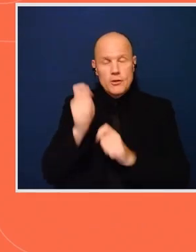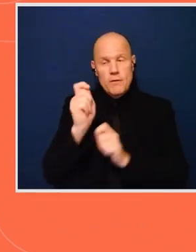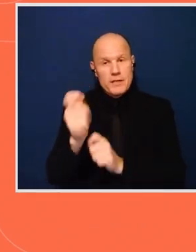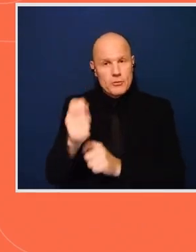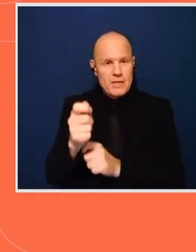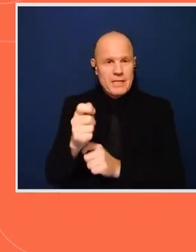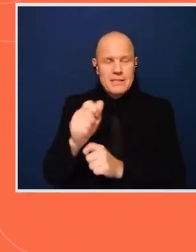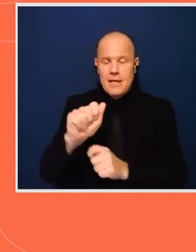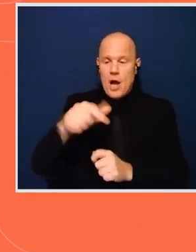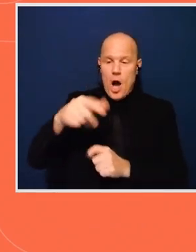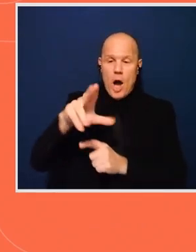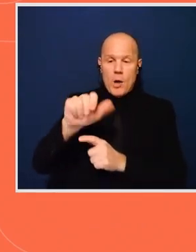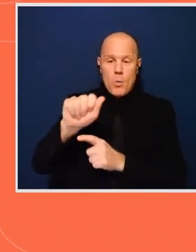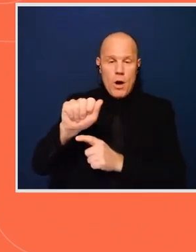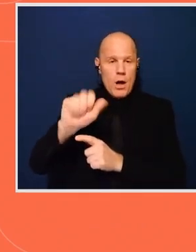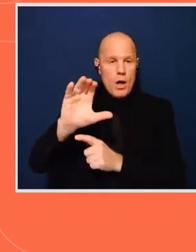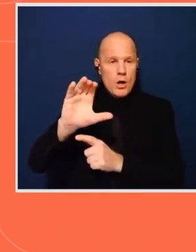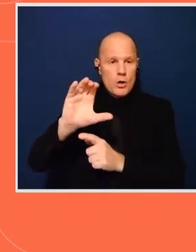Liberia. Thank you. much.